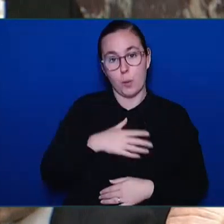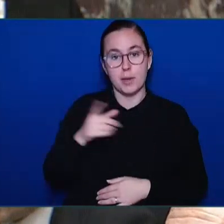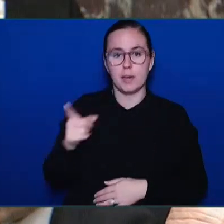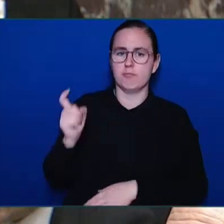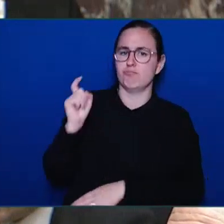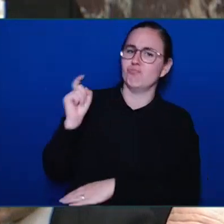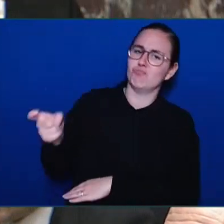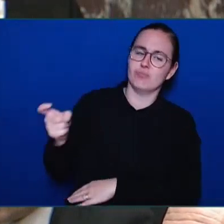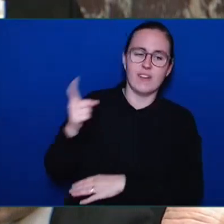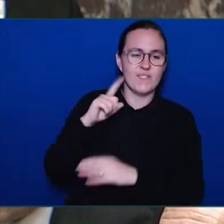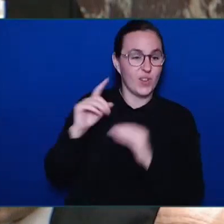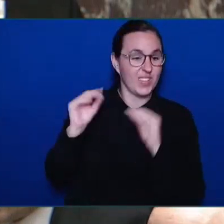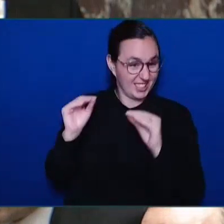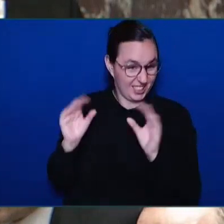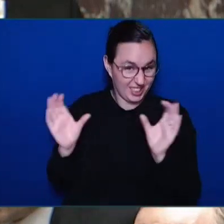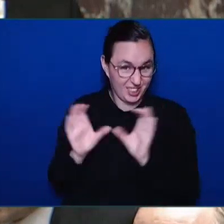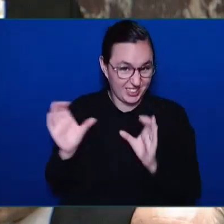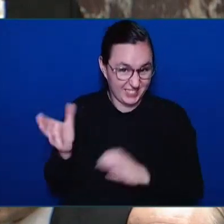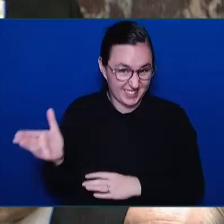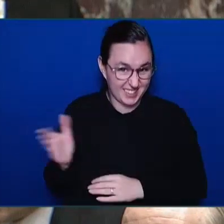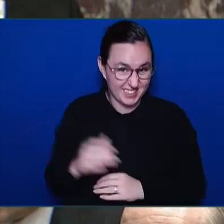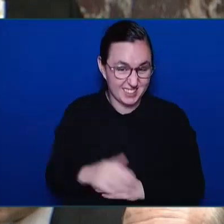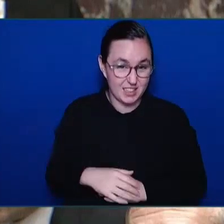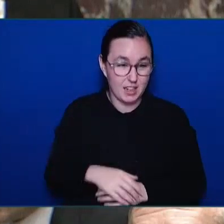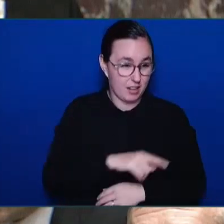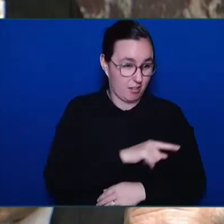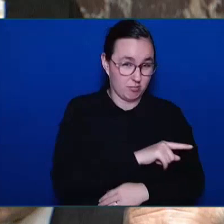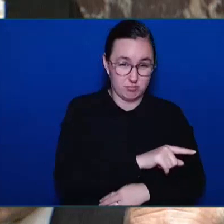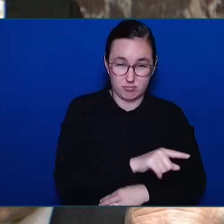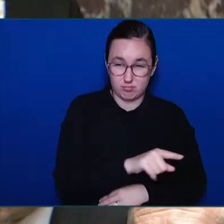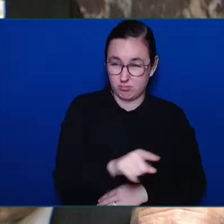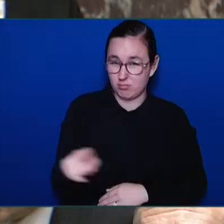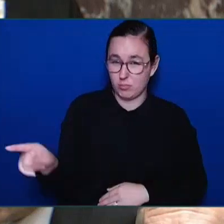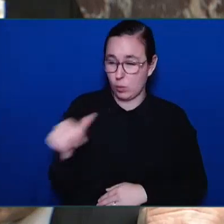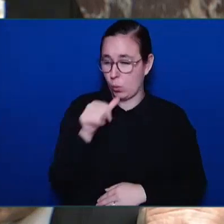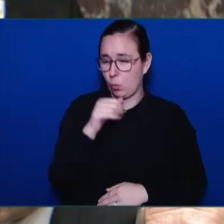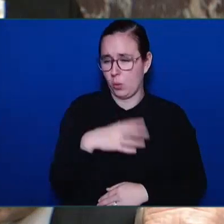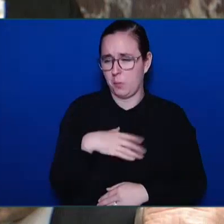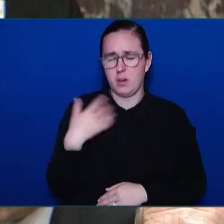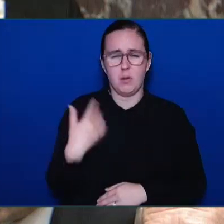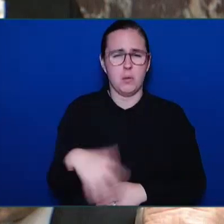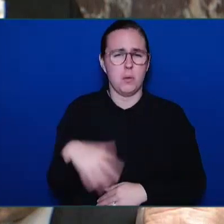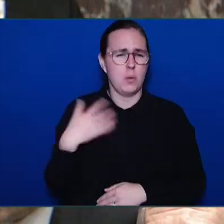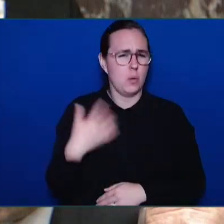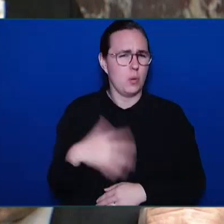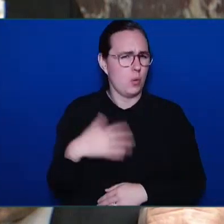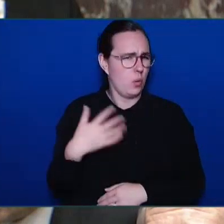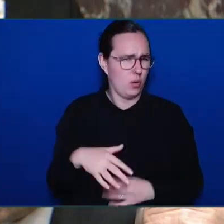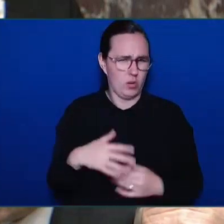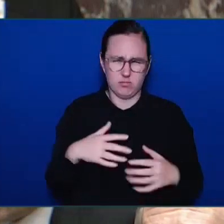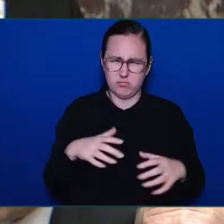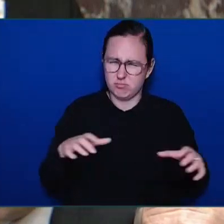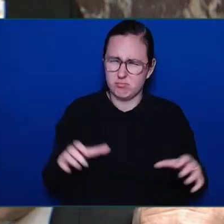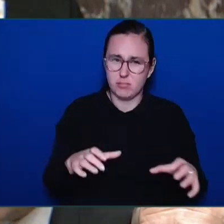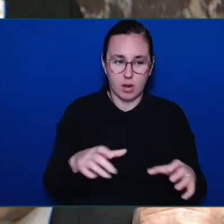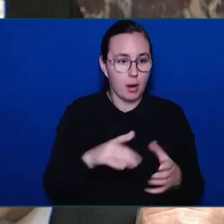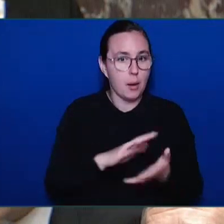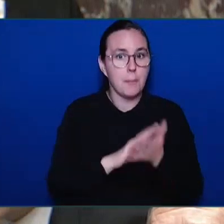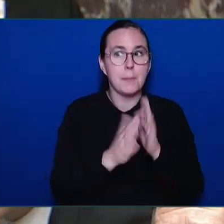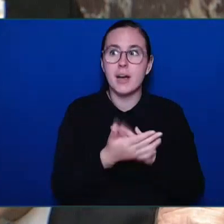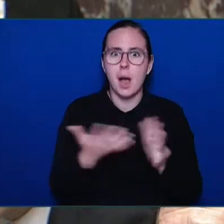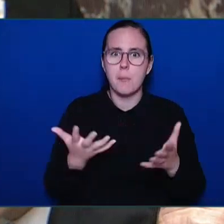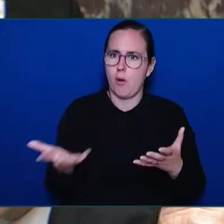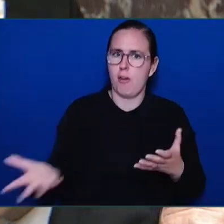British Columbia a more welcome and inclusive place for everyone. But International Women's Day is also a call to action to accelerate women's